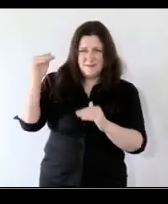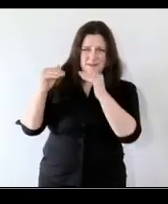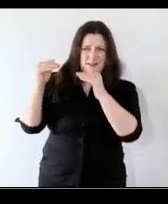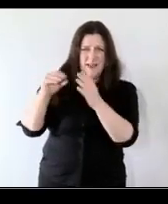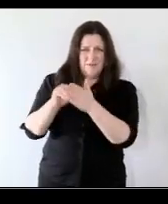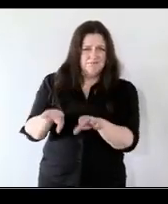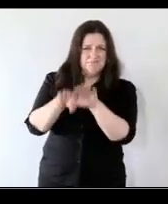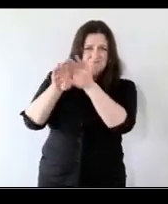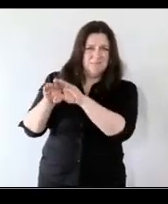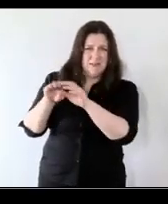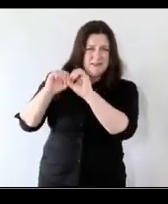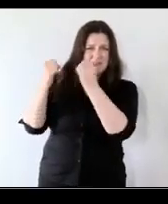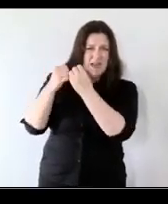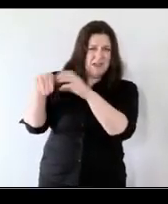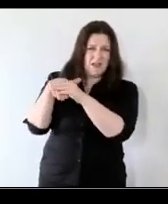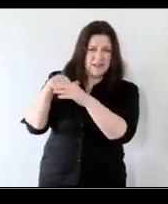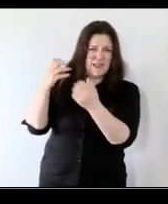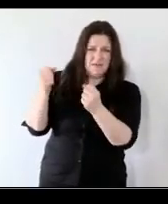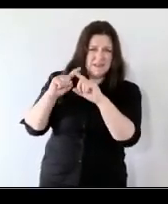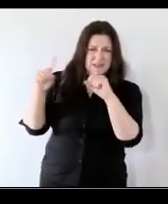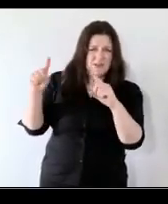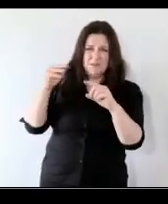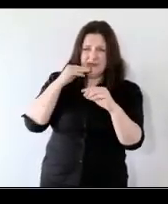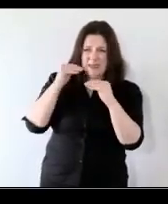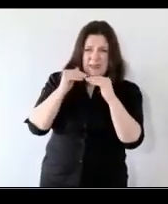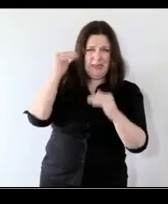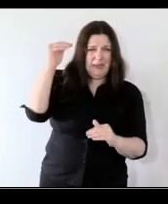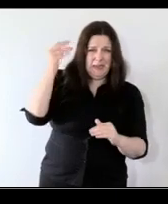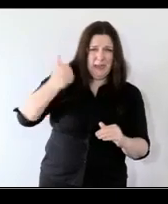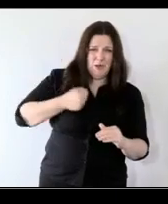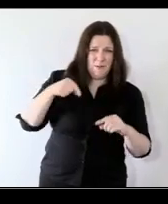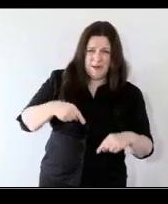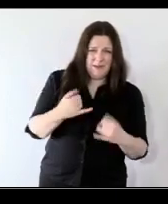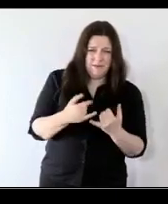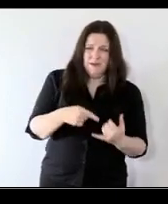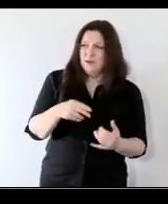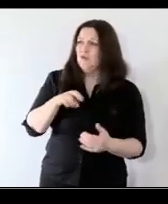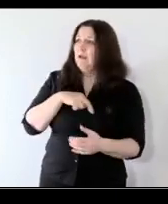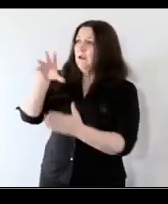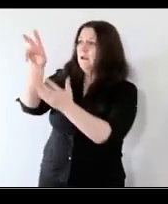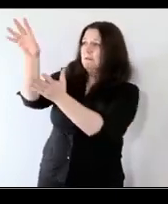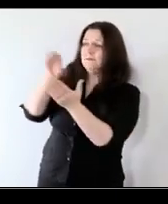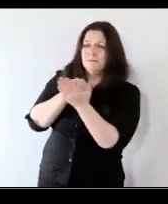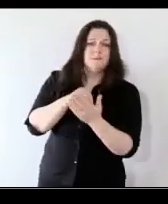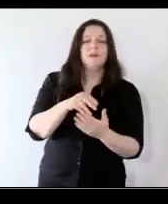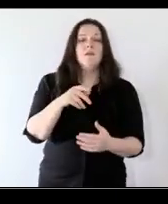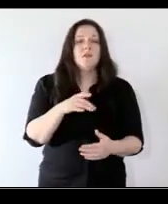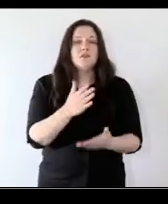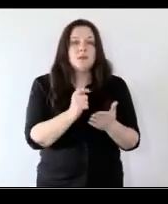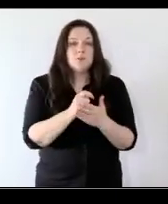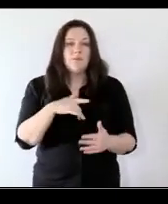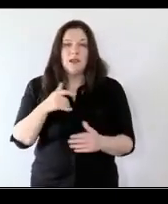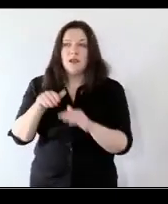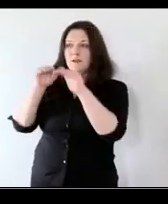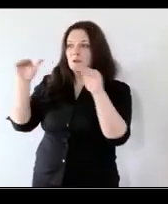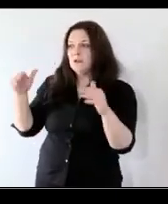broader societal context so i think that's one aspect and i think there is a risk sometimes that we can take things off the shelf that were